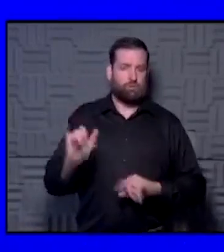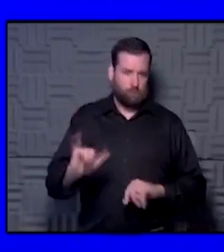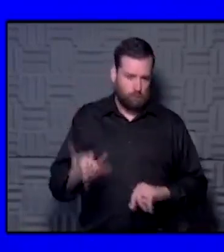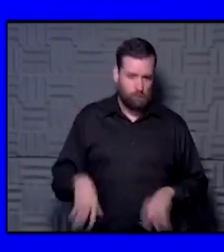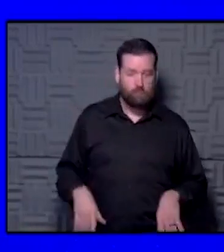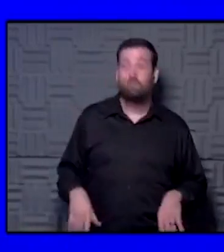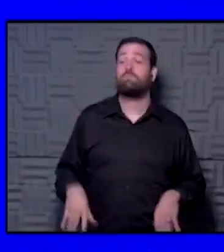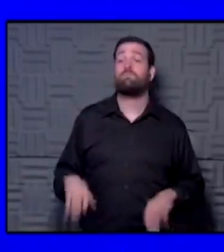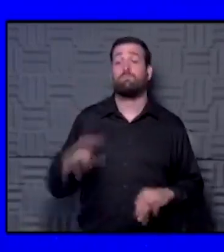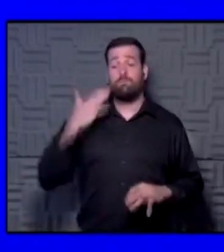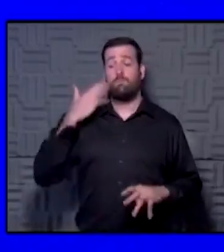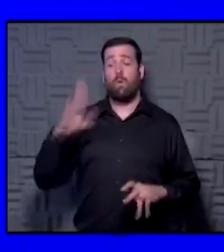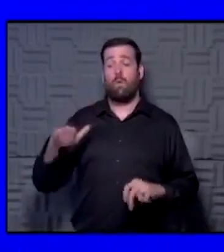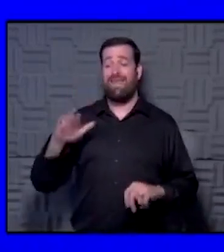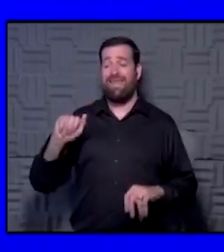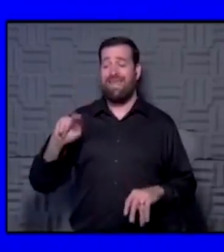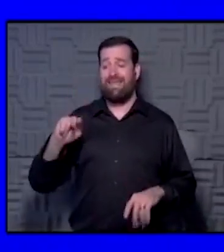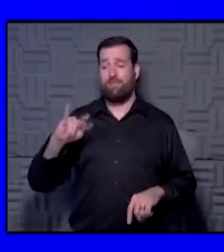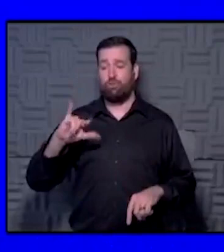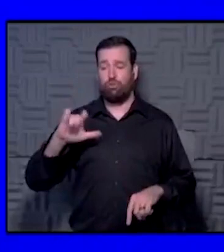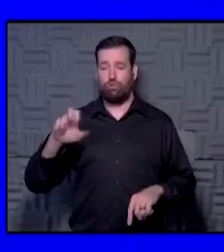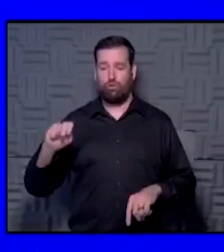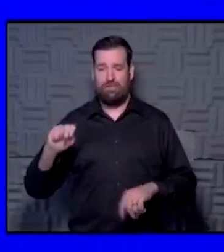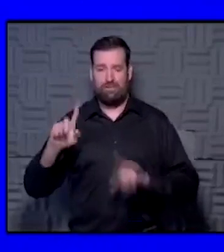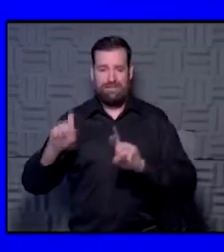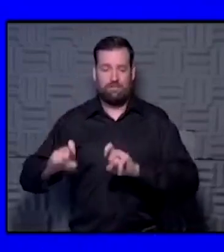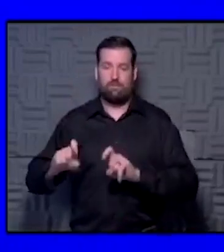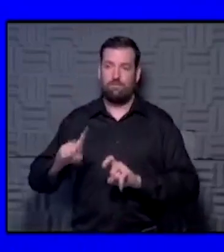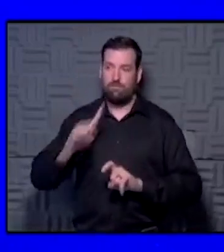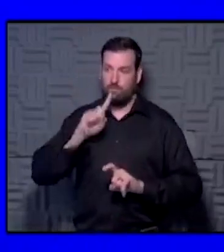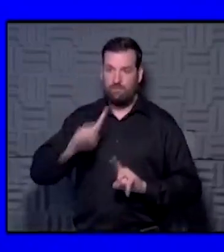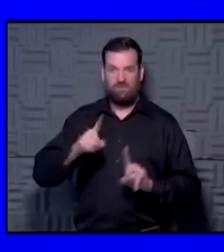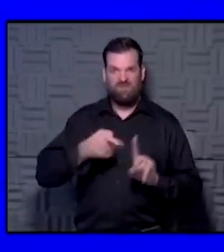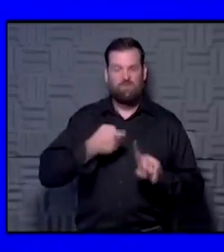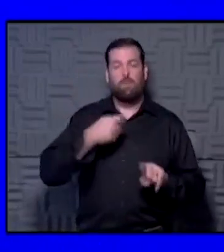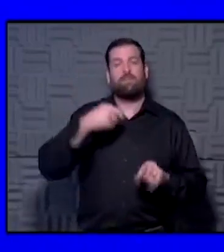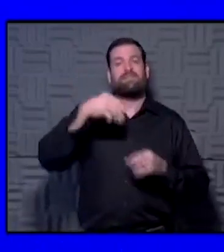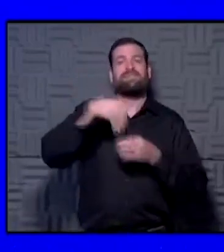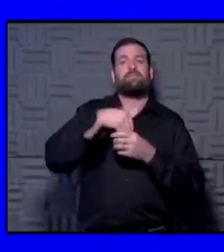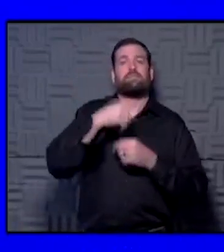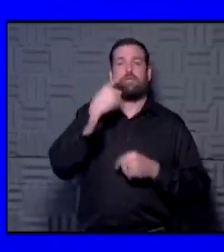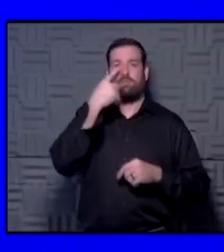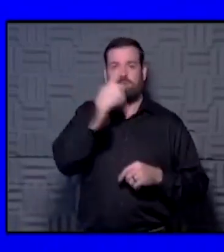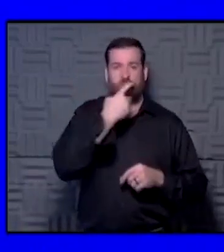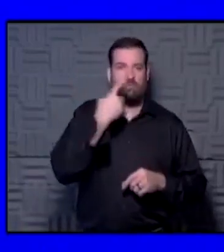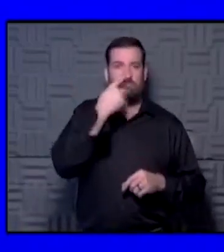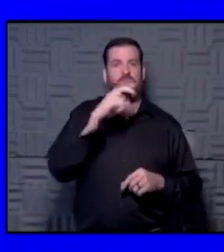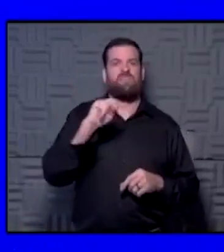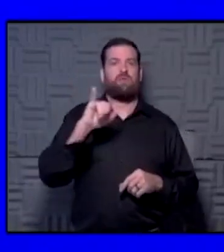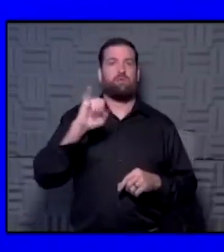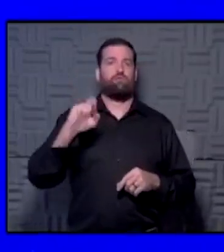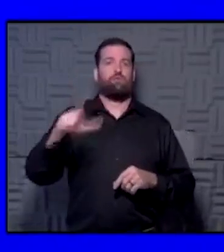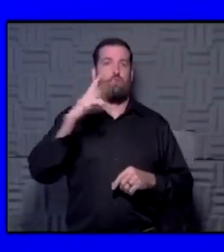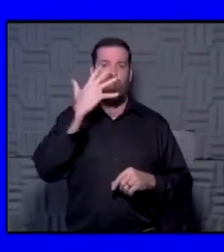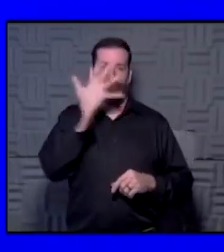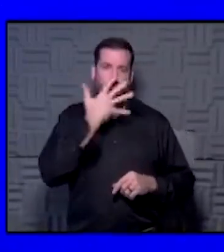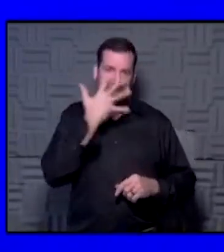We know that with the antigen testing itself, and that just essentially takes it from the anterior nasal area,